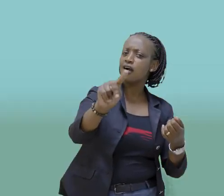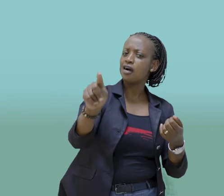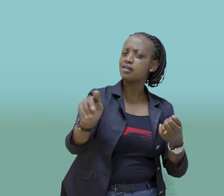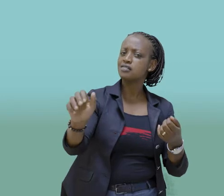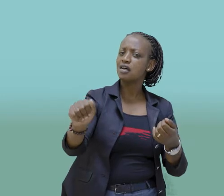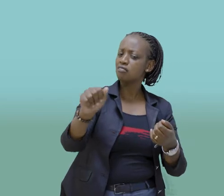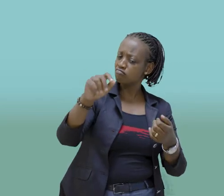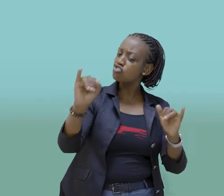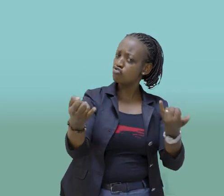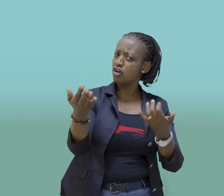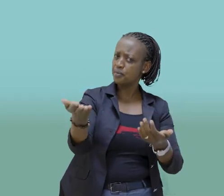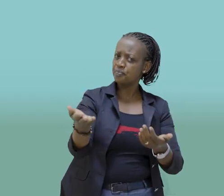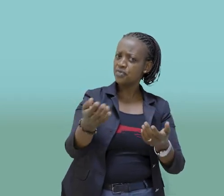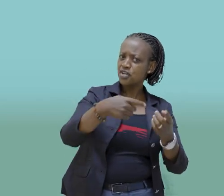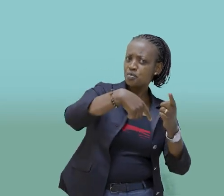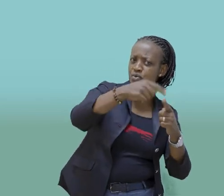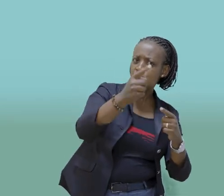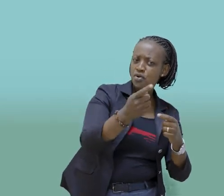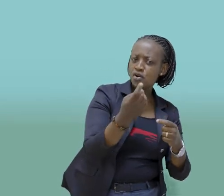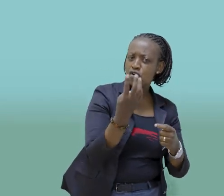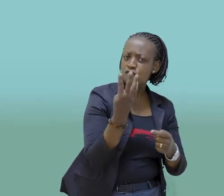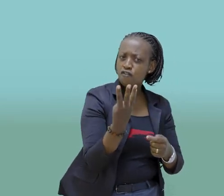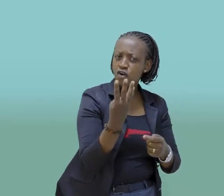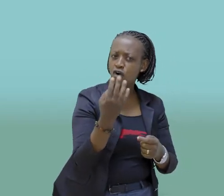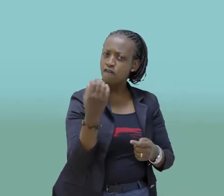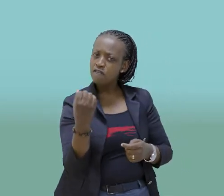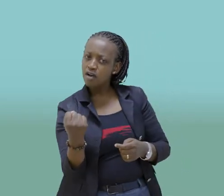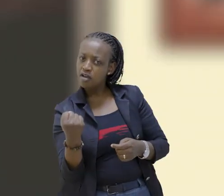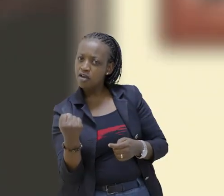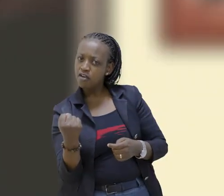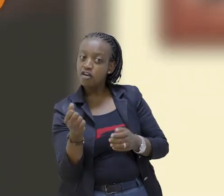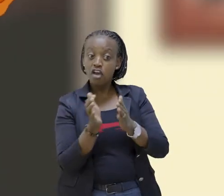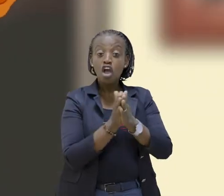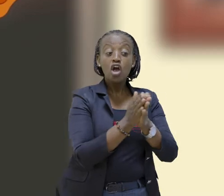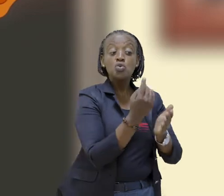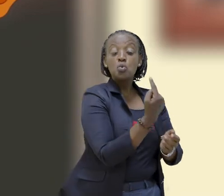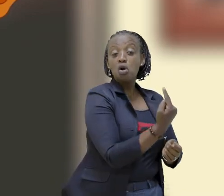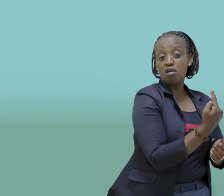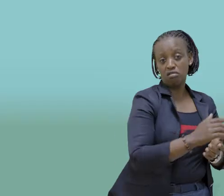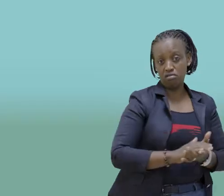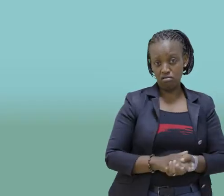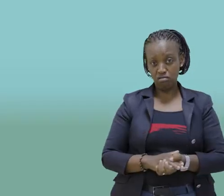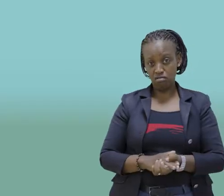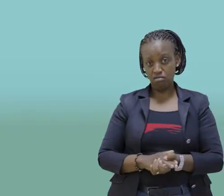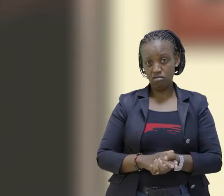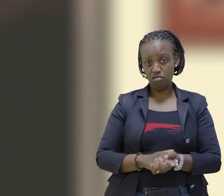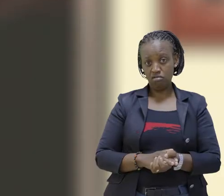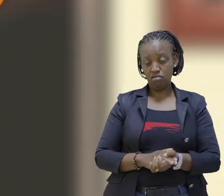I scored 4, 5, and 1